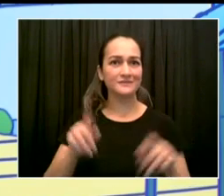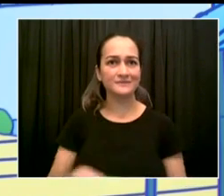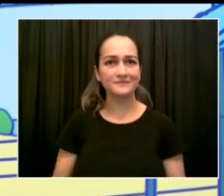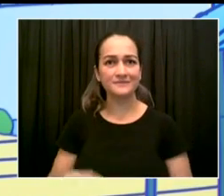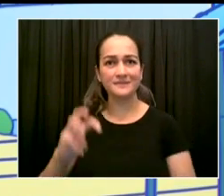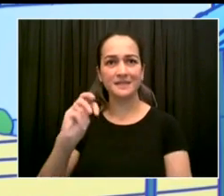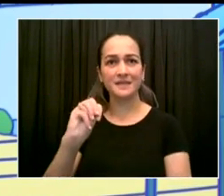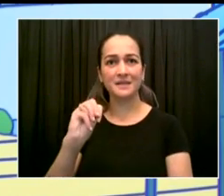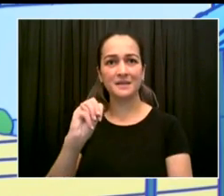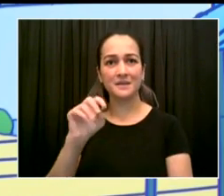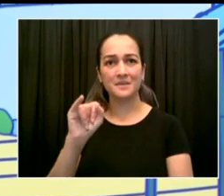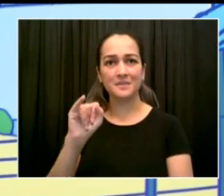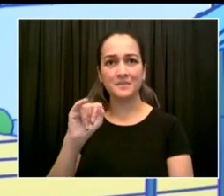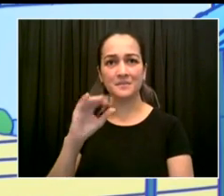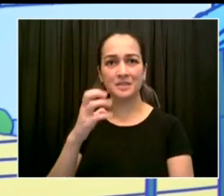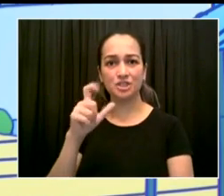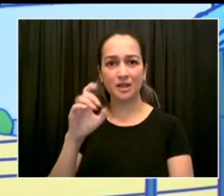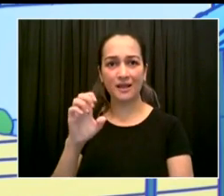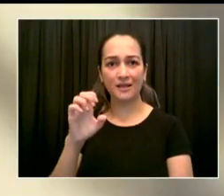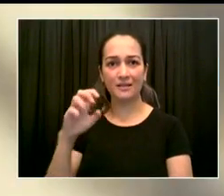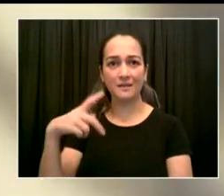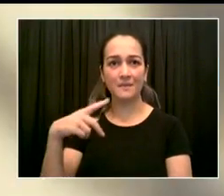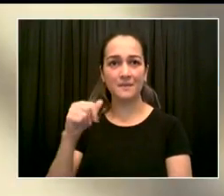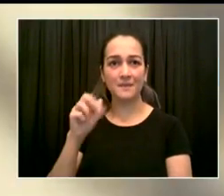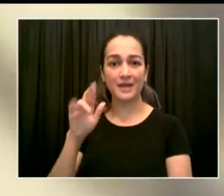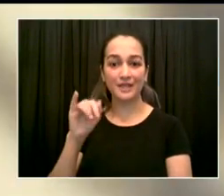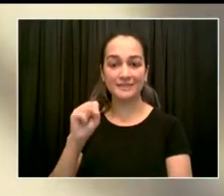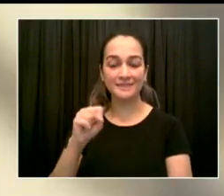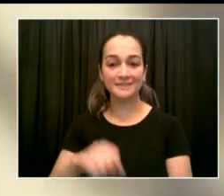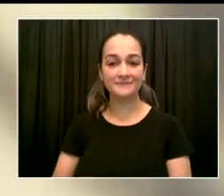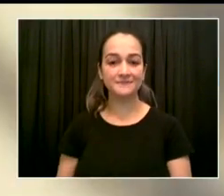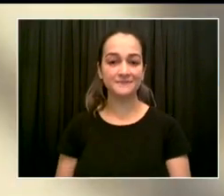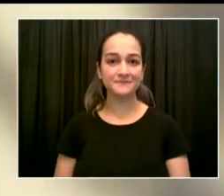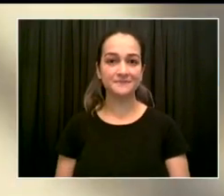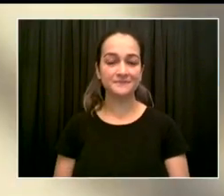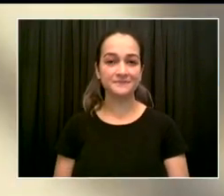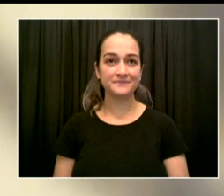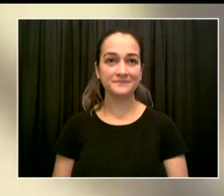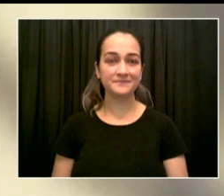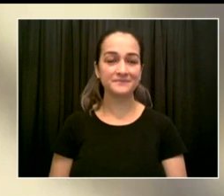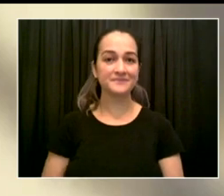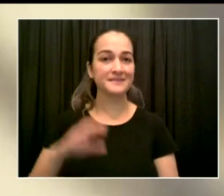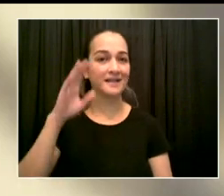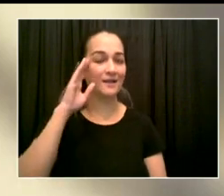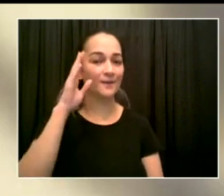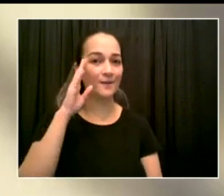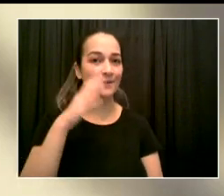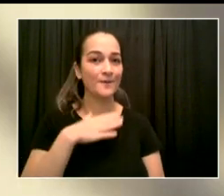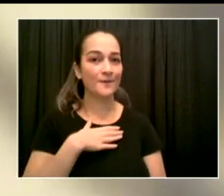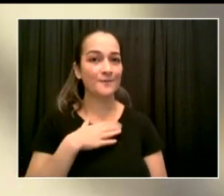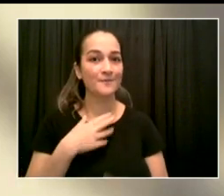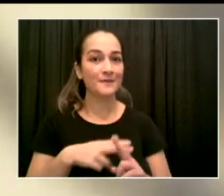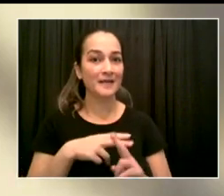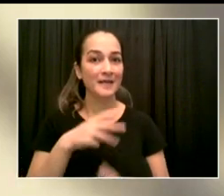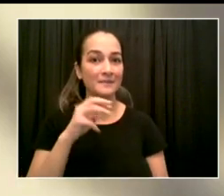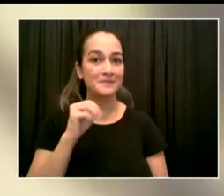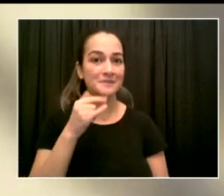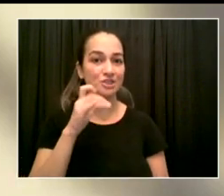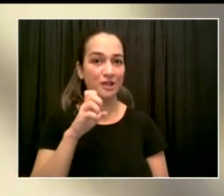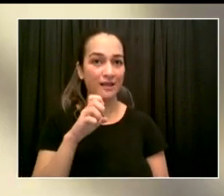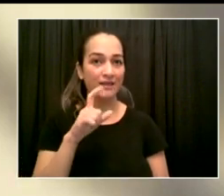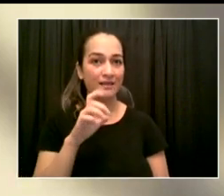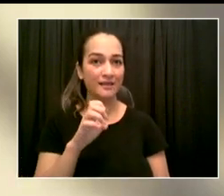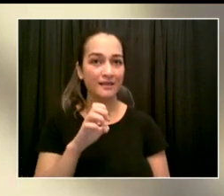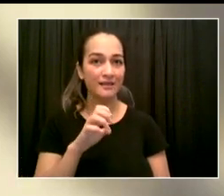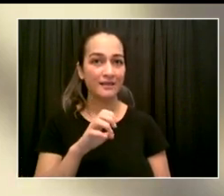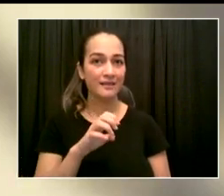Good morning, everyone, and thank you, Mr. Mayor. My name is Michelle Perez, and I'm the proud parent of two New York City public